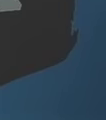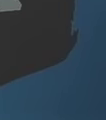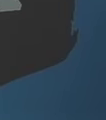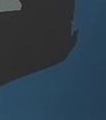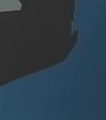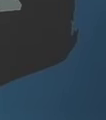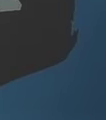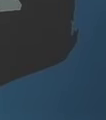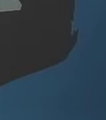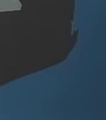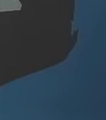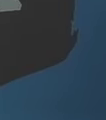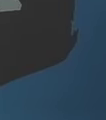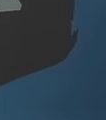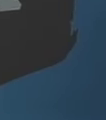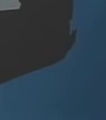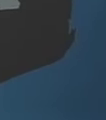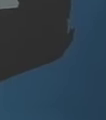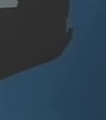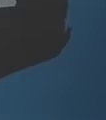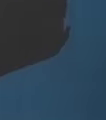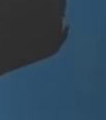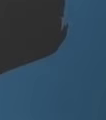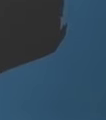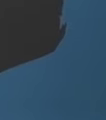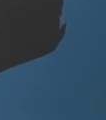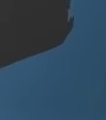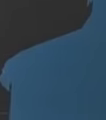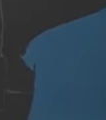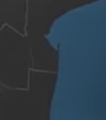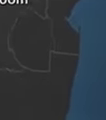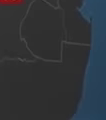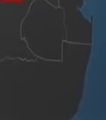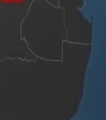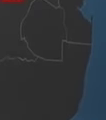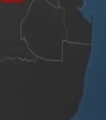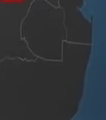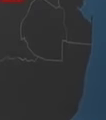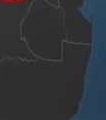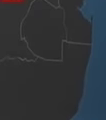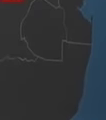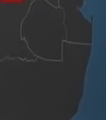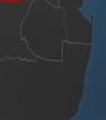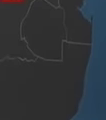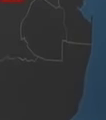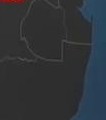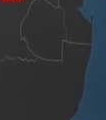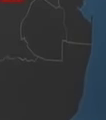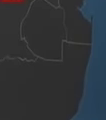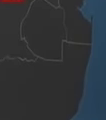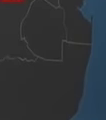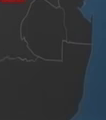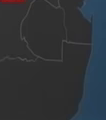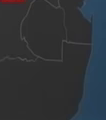with light rain and drizzle around Toyandu, where high of 18 is expected. Sunny skies are forecast across the northwest, where top